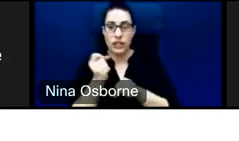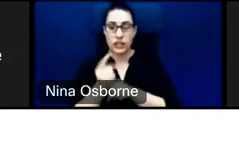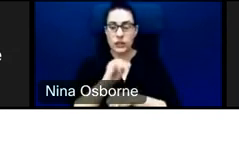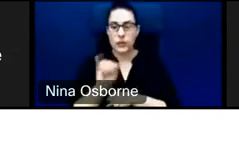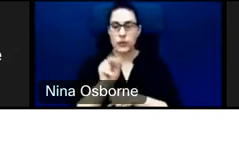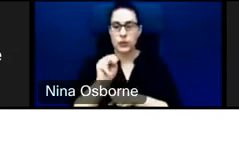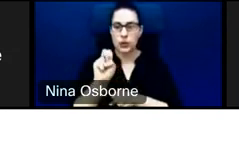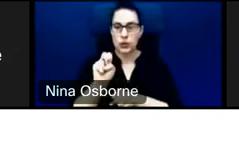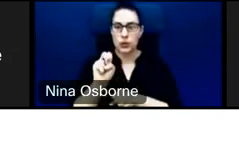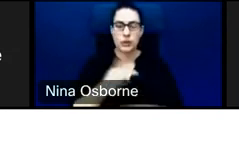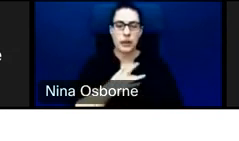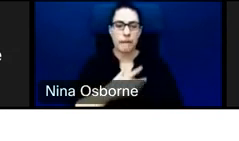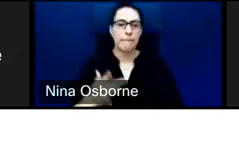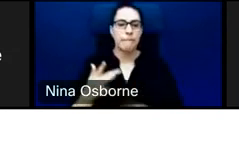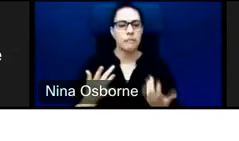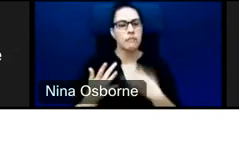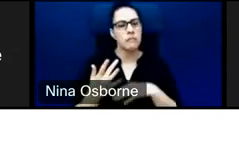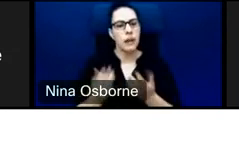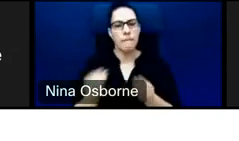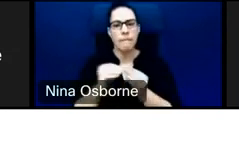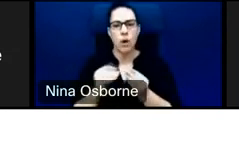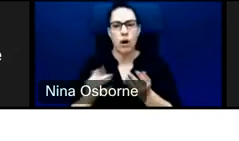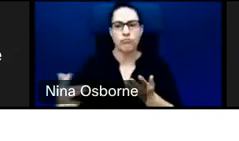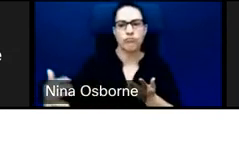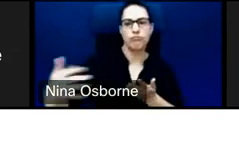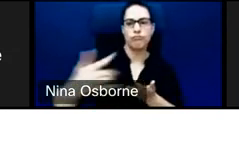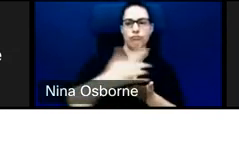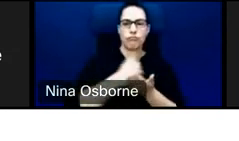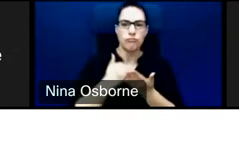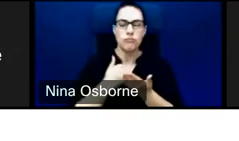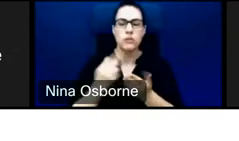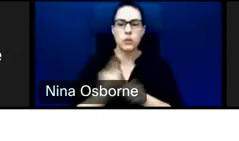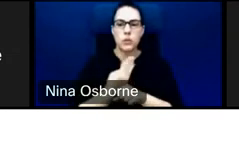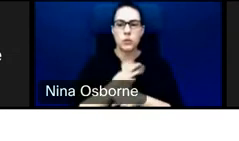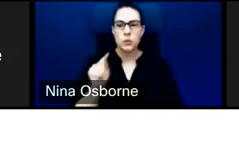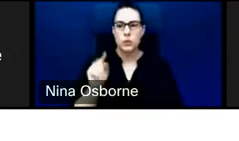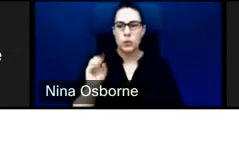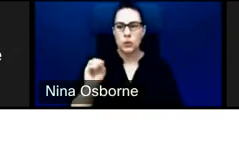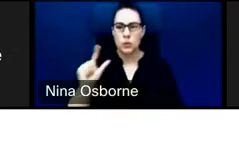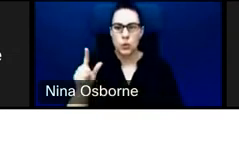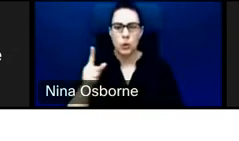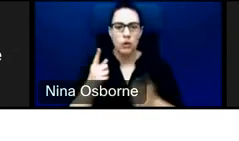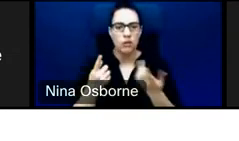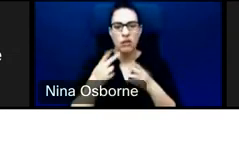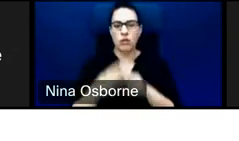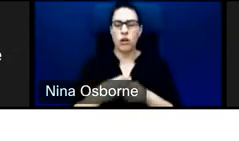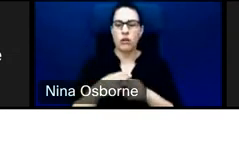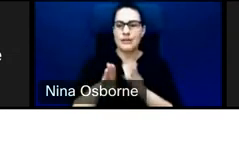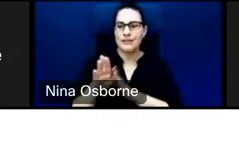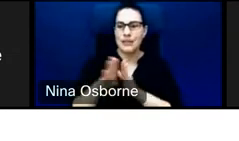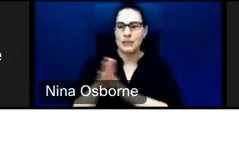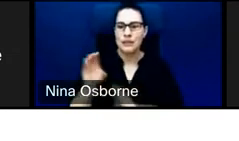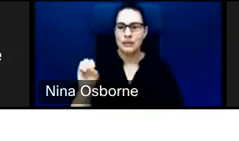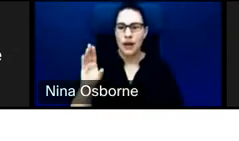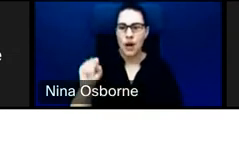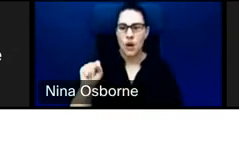development data collection tool called the Development Outcomes Survey that's asked every June and it's done